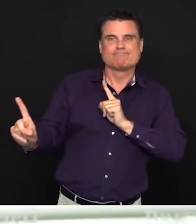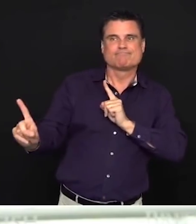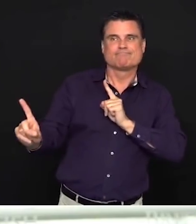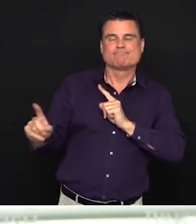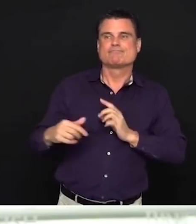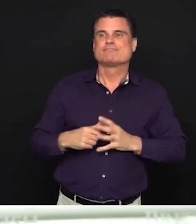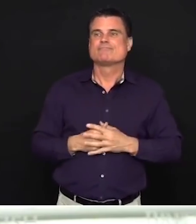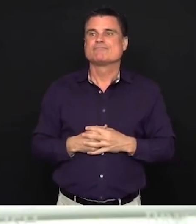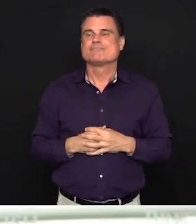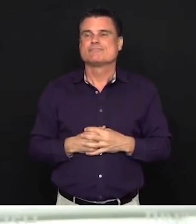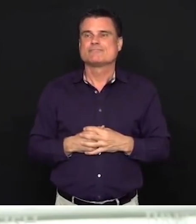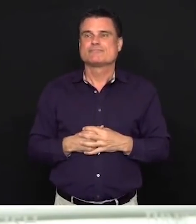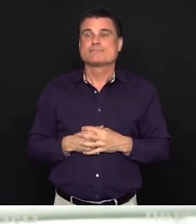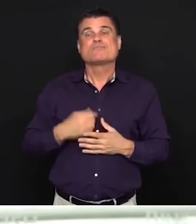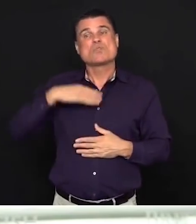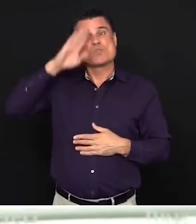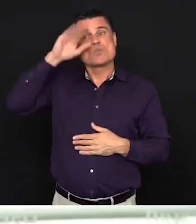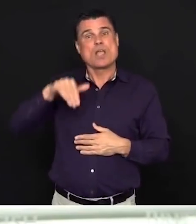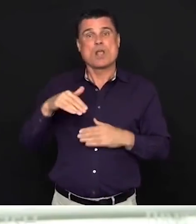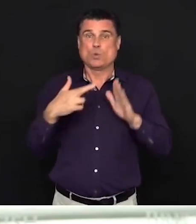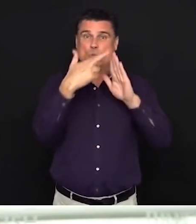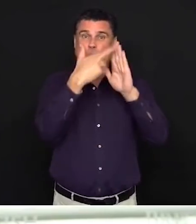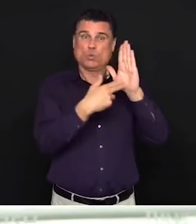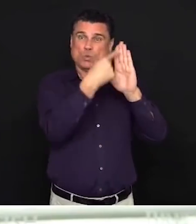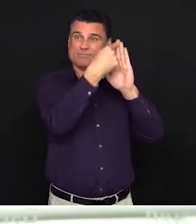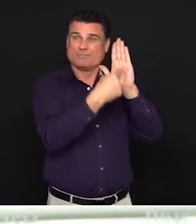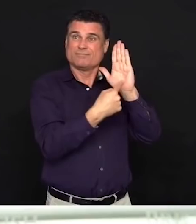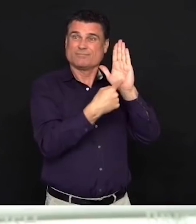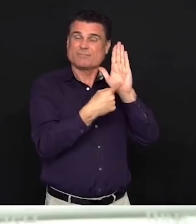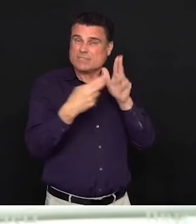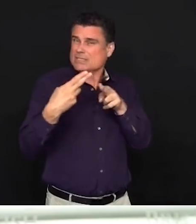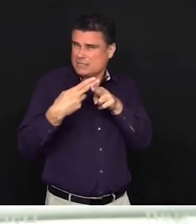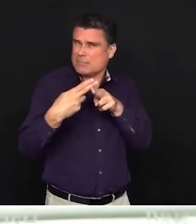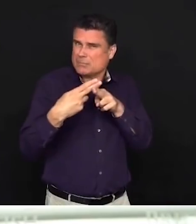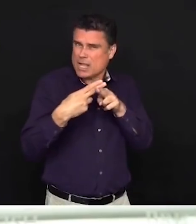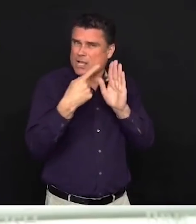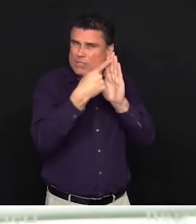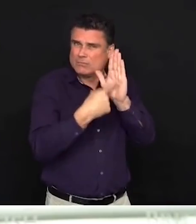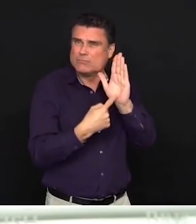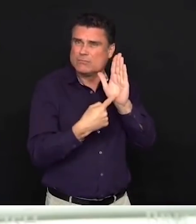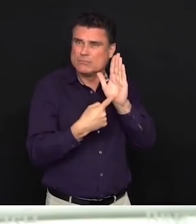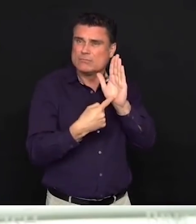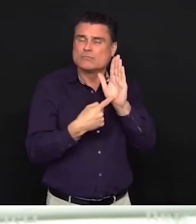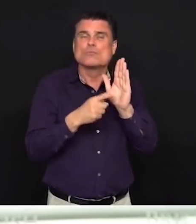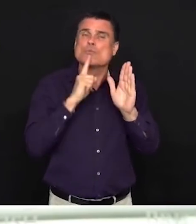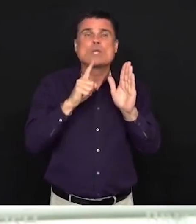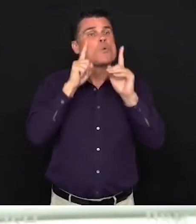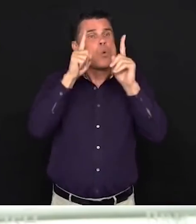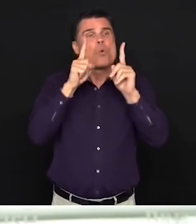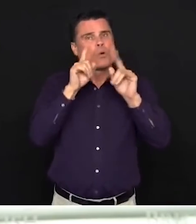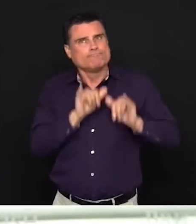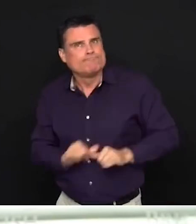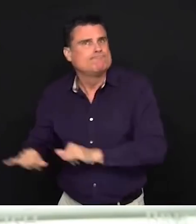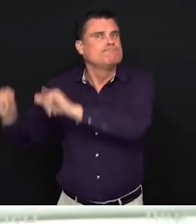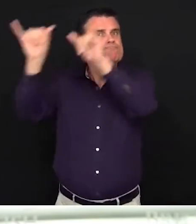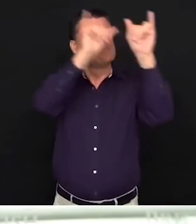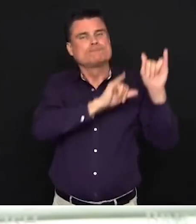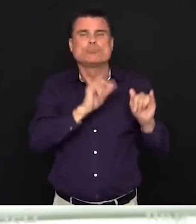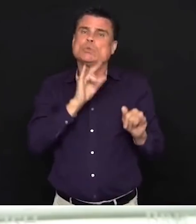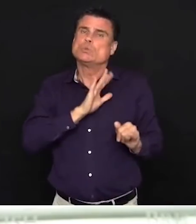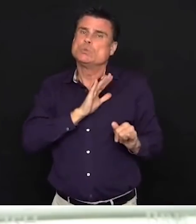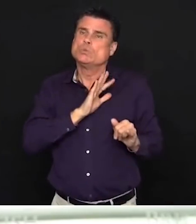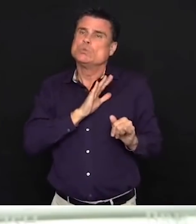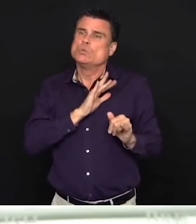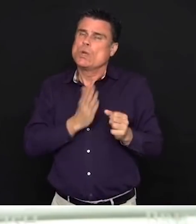important to recognize both the immediate and the long-term impacts that this pandemic can have on people's mental health and well-being.